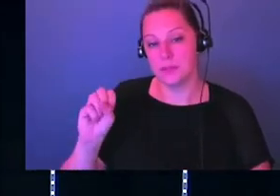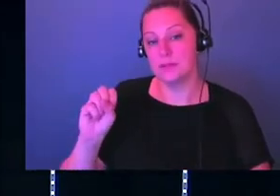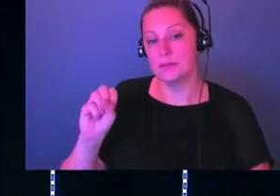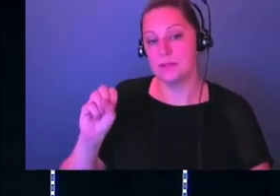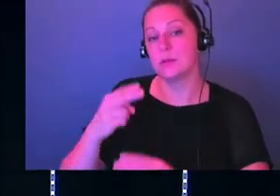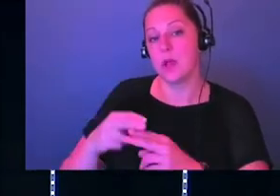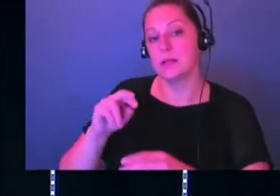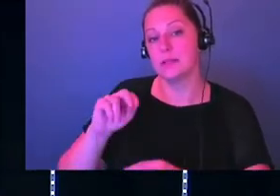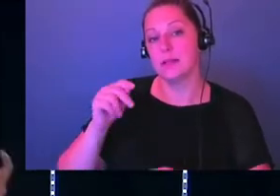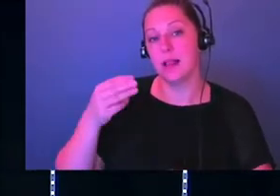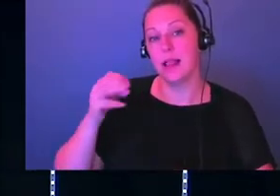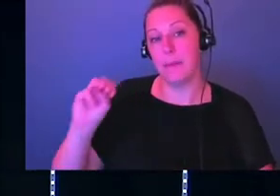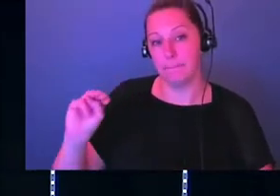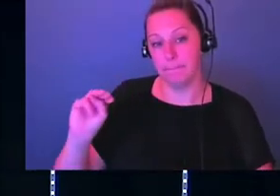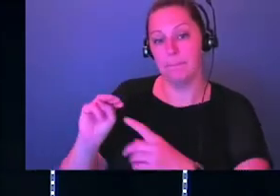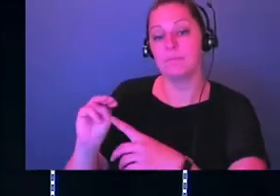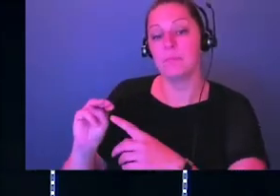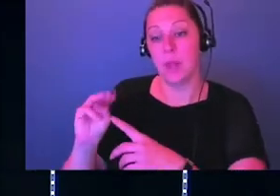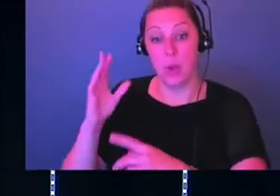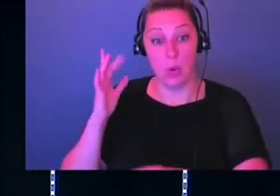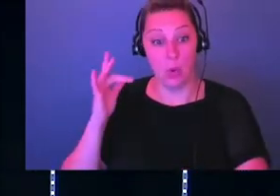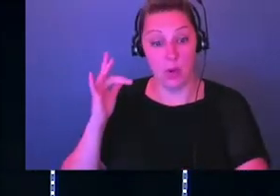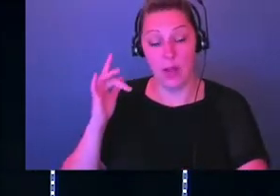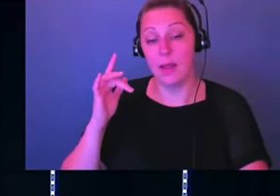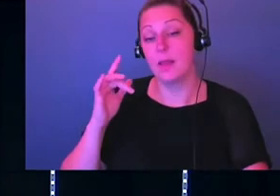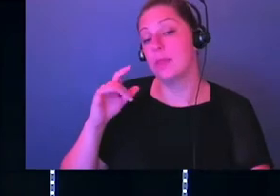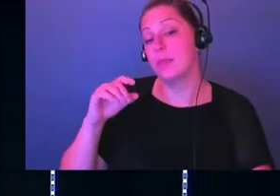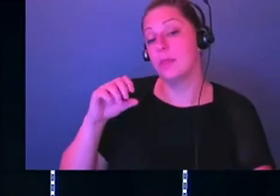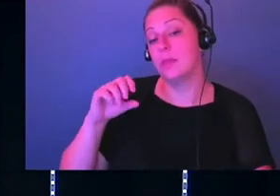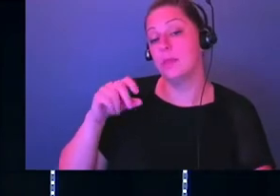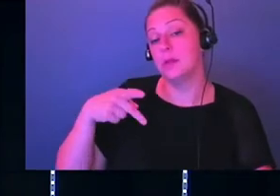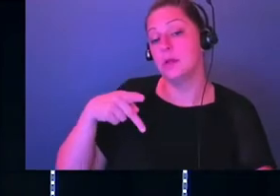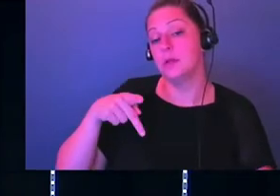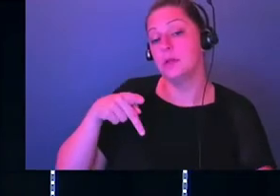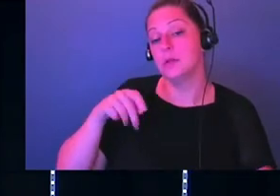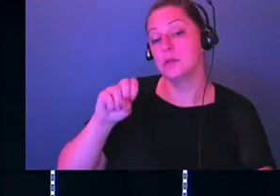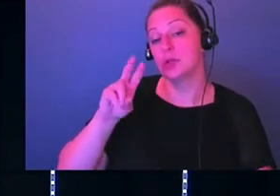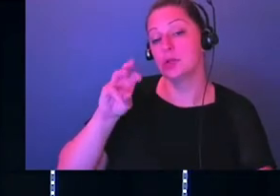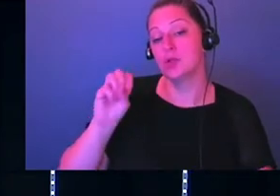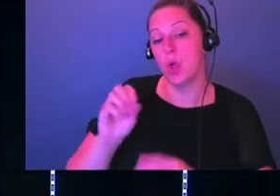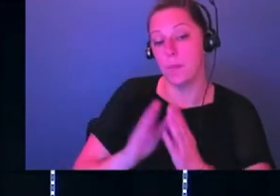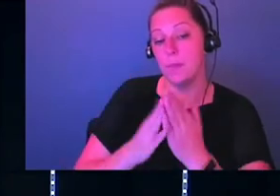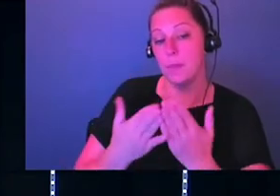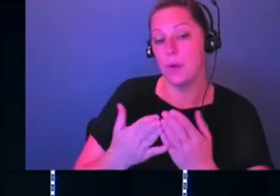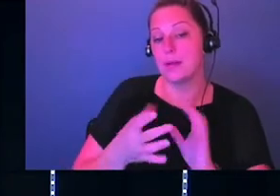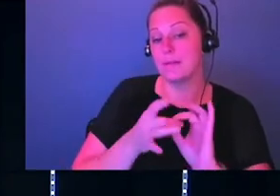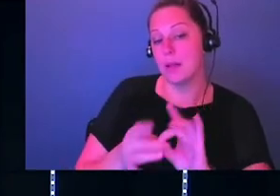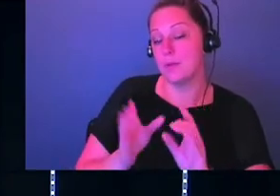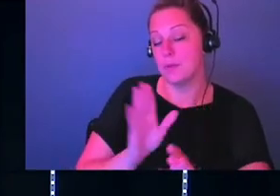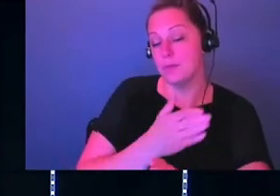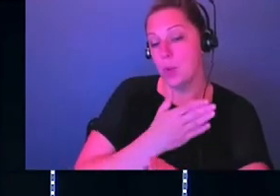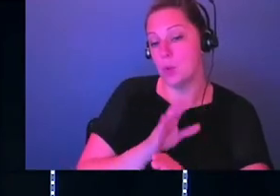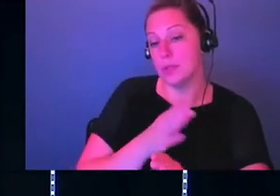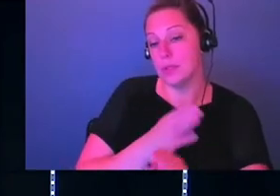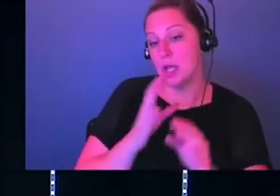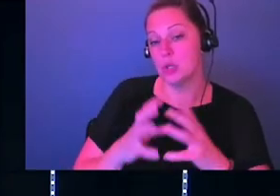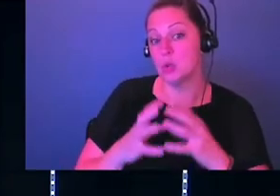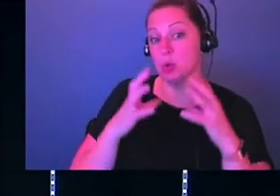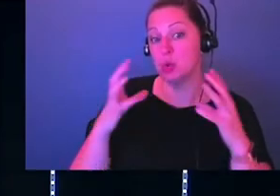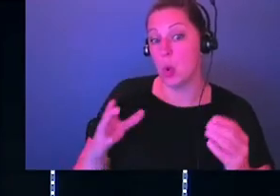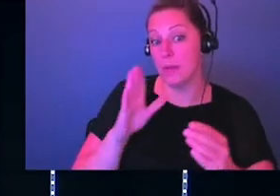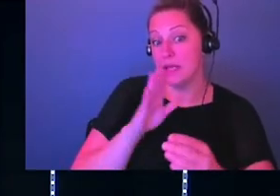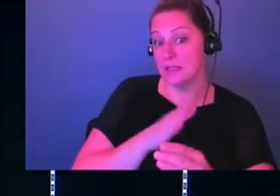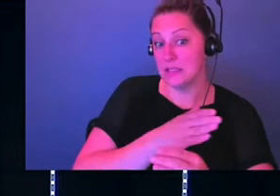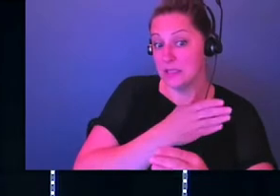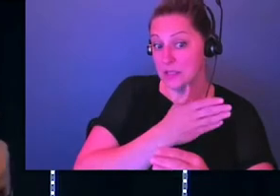Because, and the reason for this is because the book of Psalms is made up of so much music. It's about, it's so many songs that